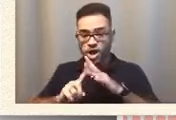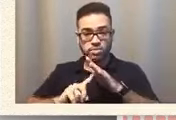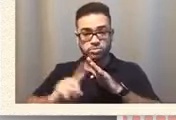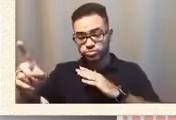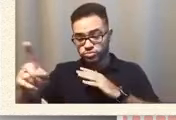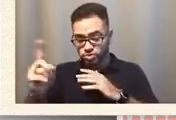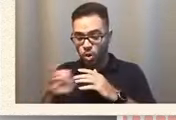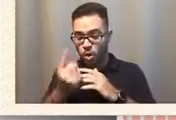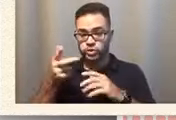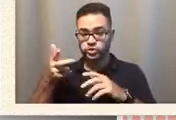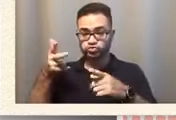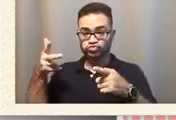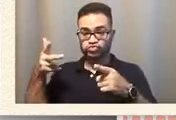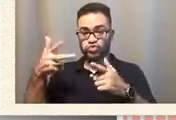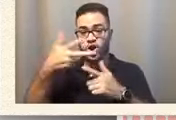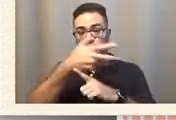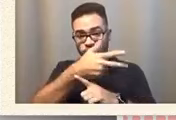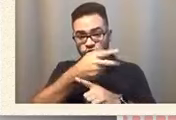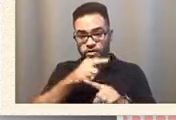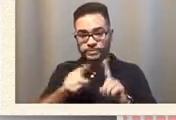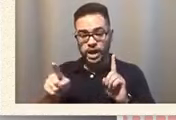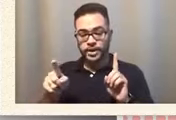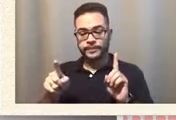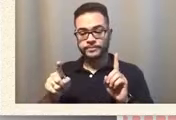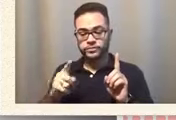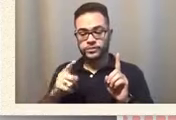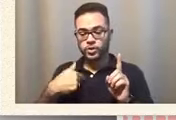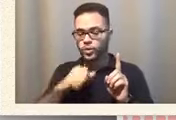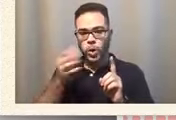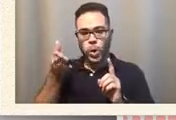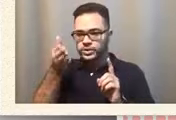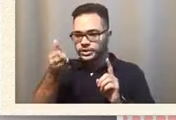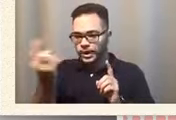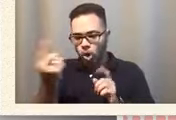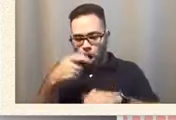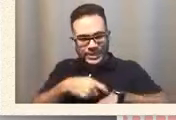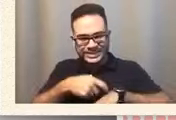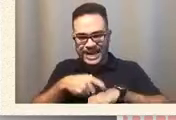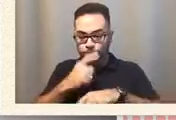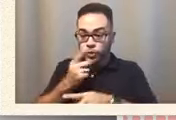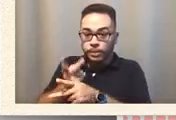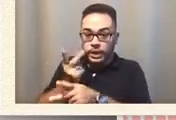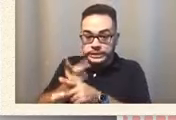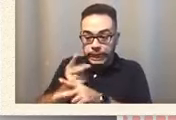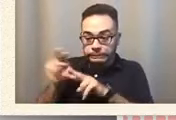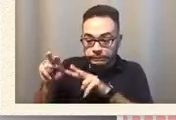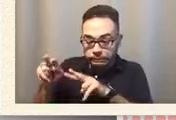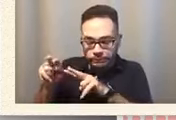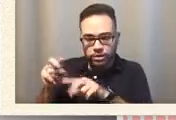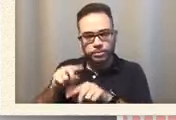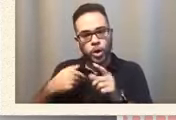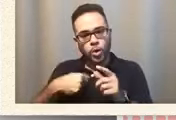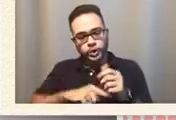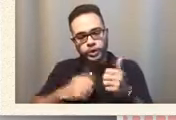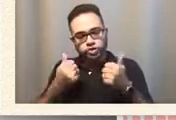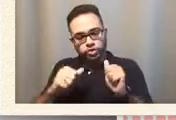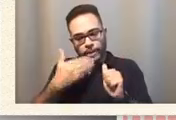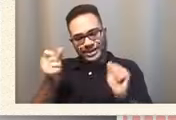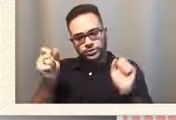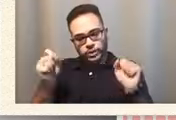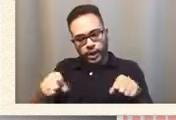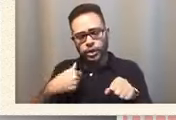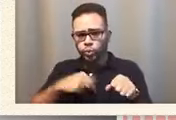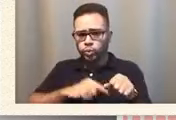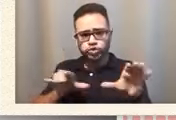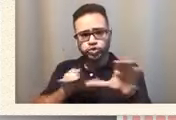but we won't be there every minute of their life and we do the best we can we're doing great job so